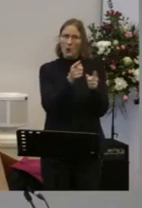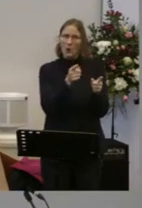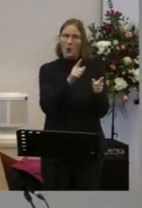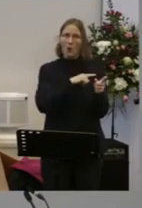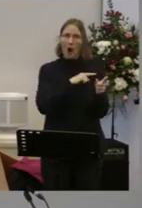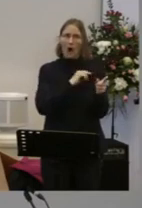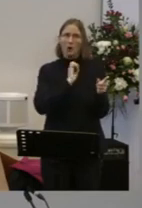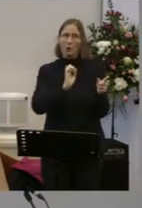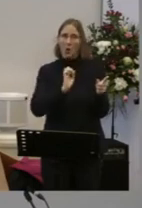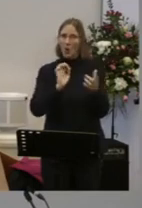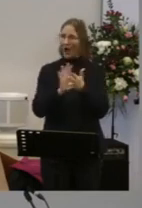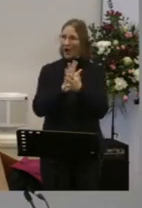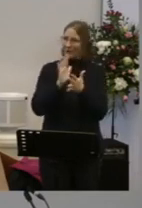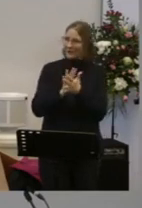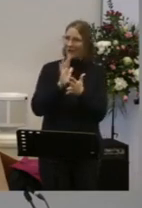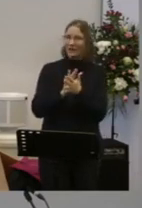happiness